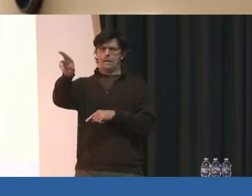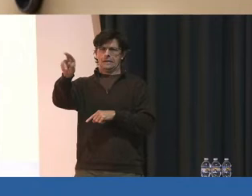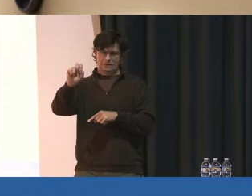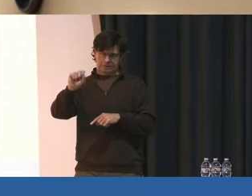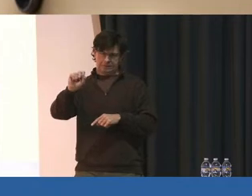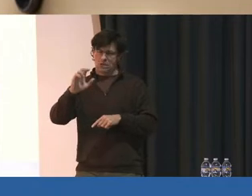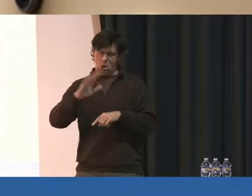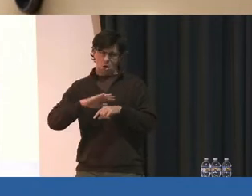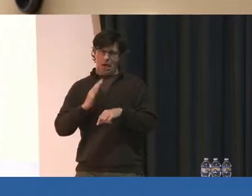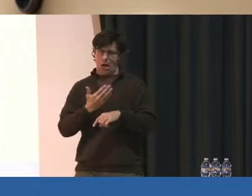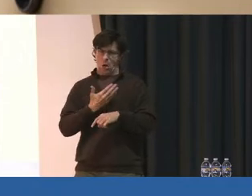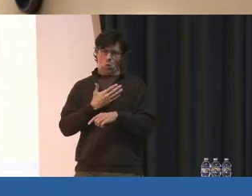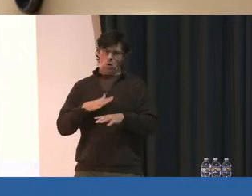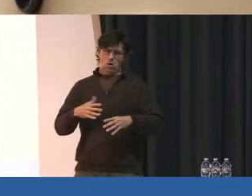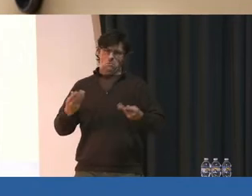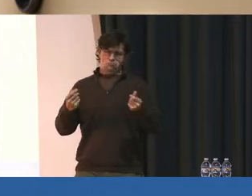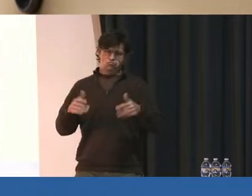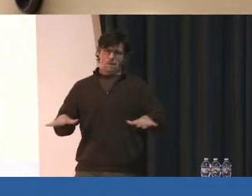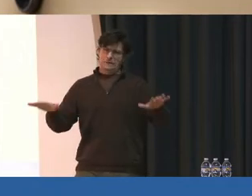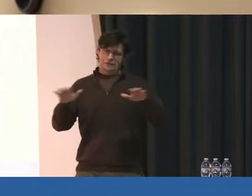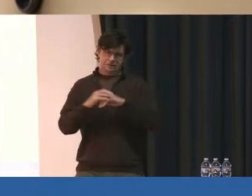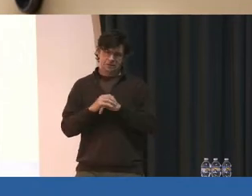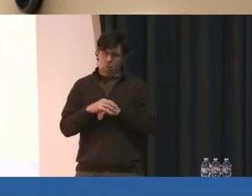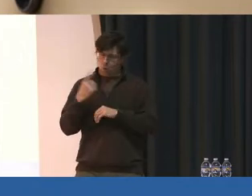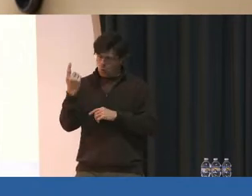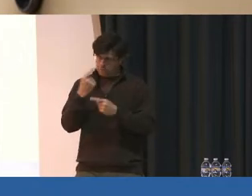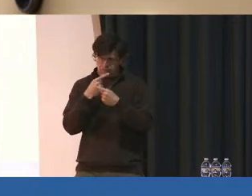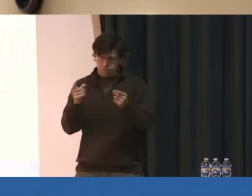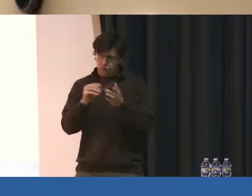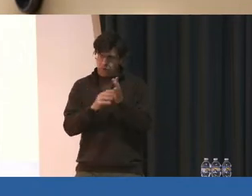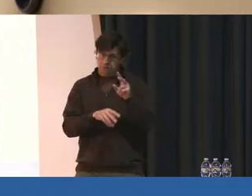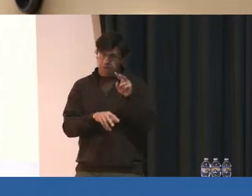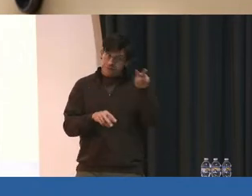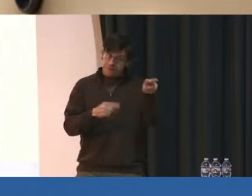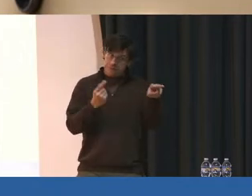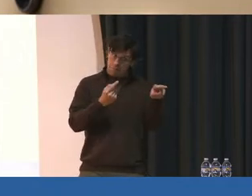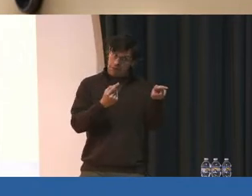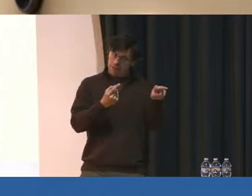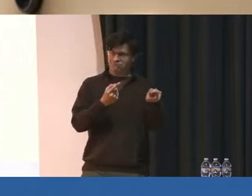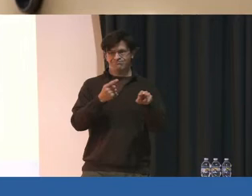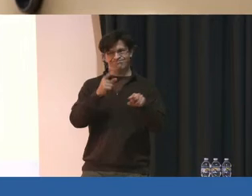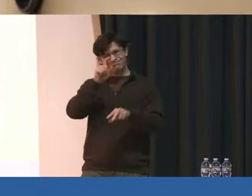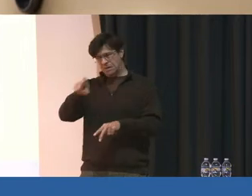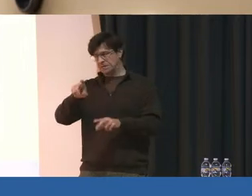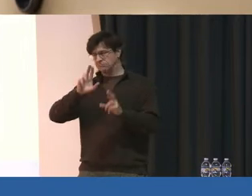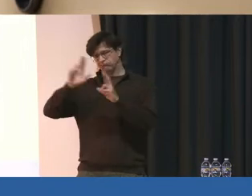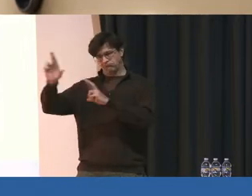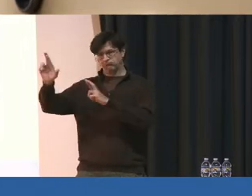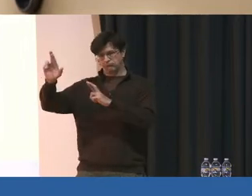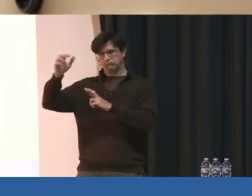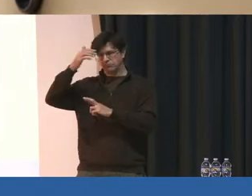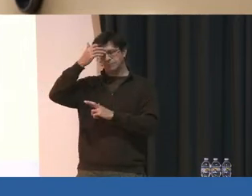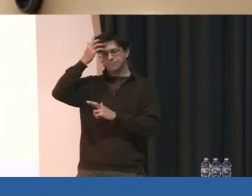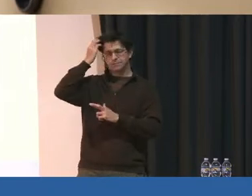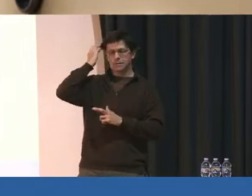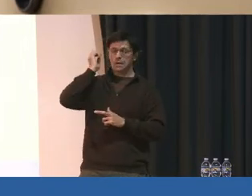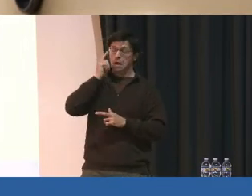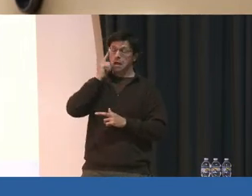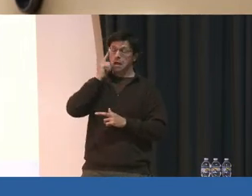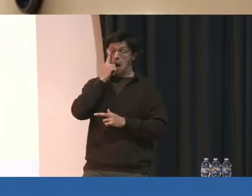premises. We always tell students that if they see something, they must say something. And I'm